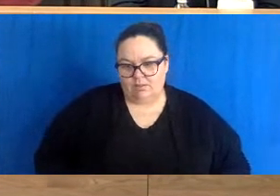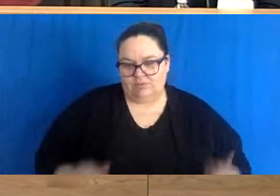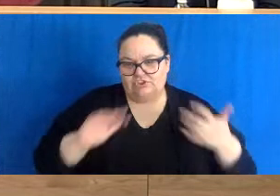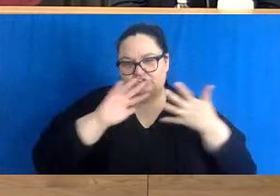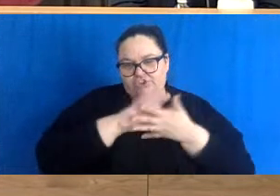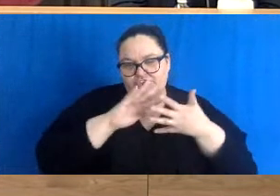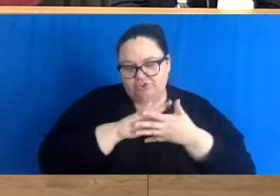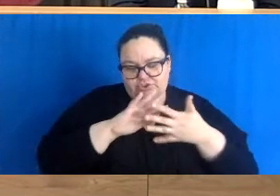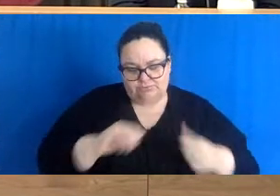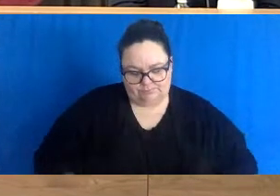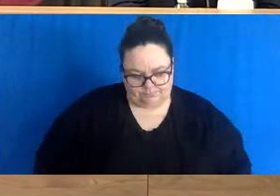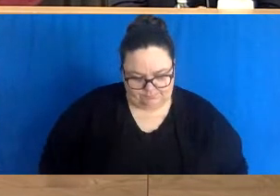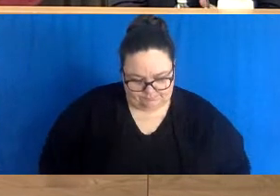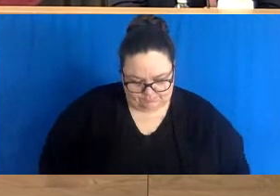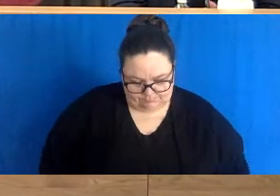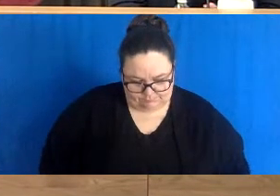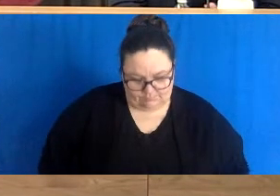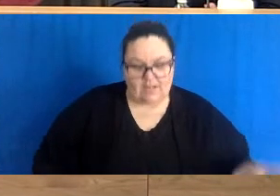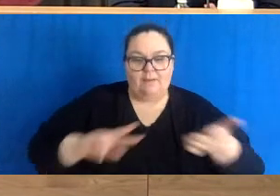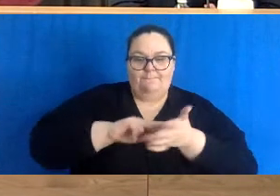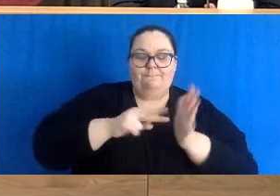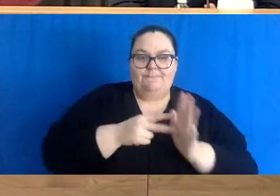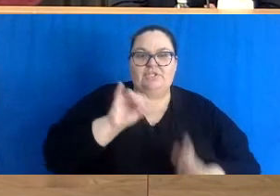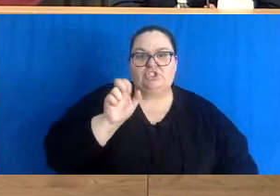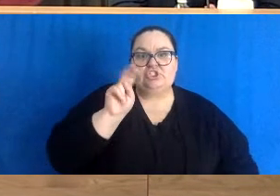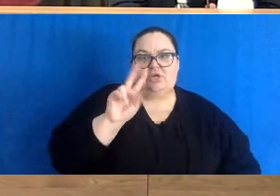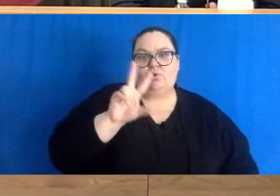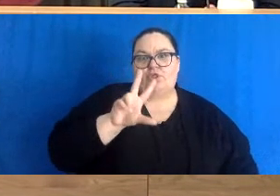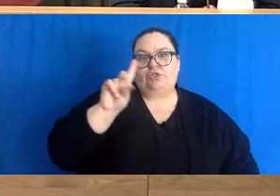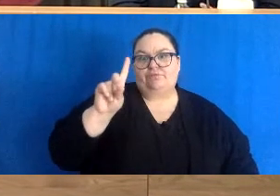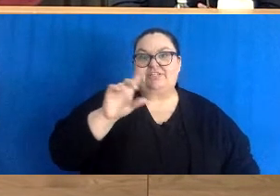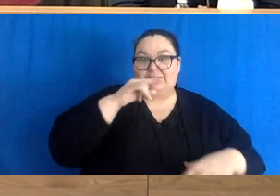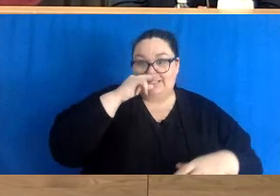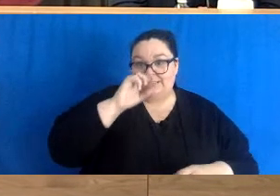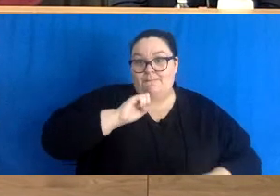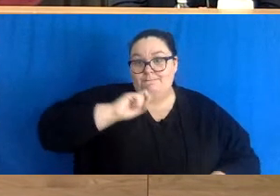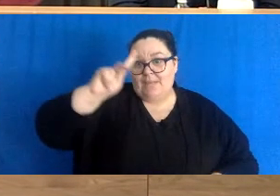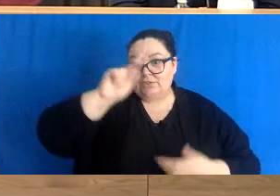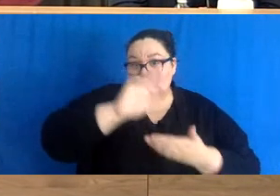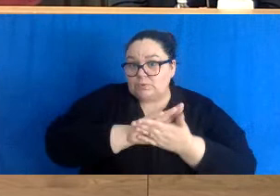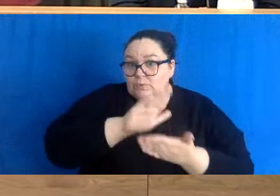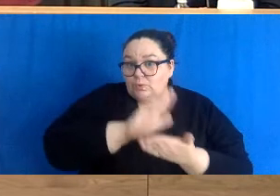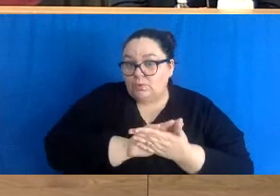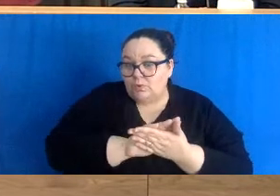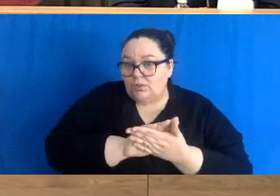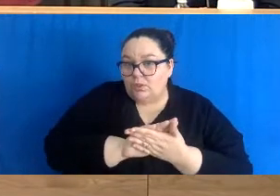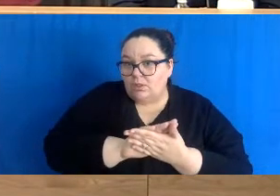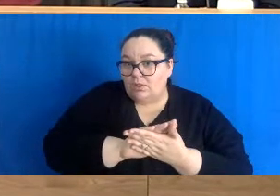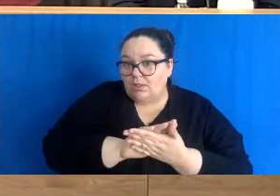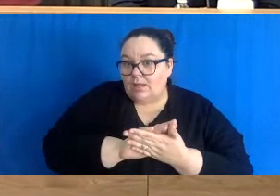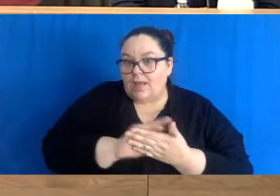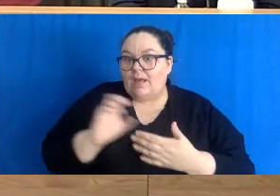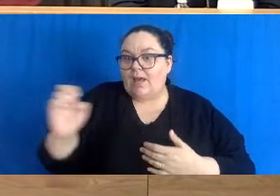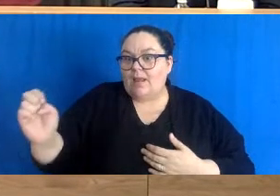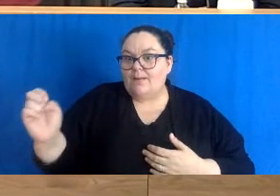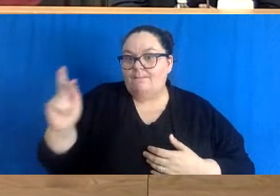that on the 31st, children go back to school and we move on